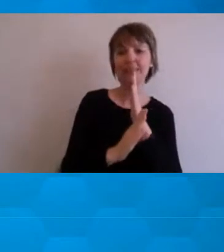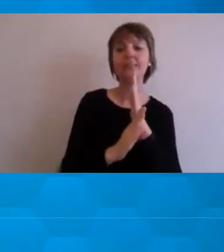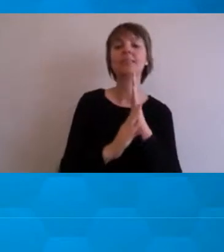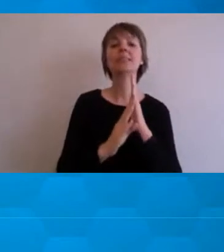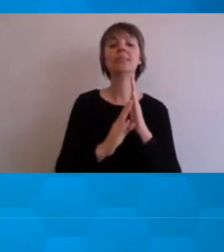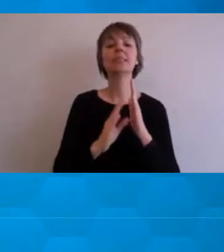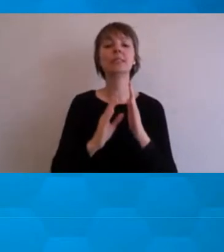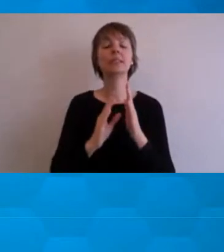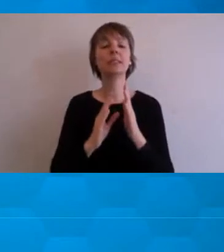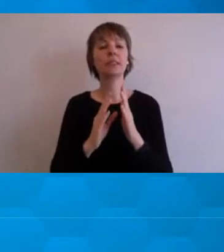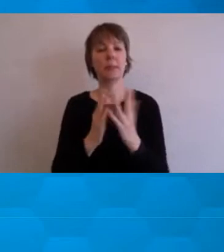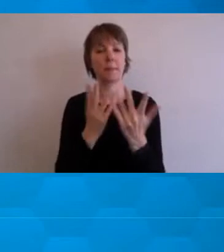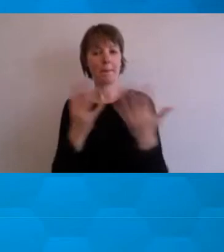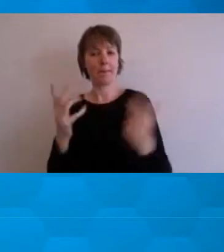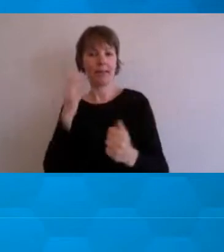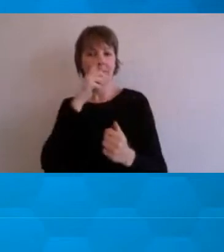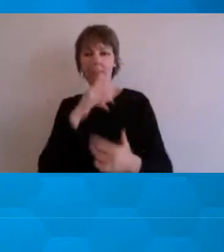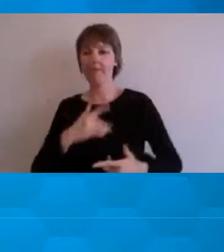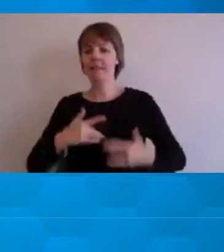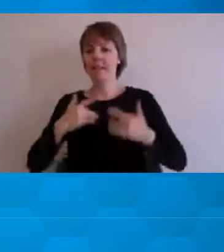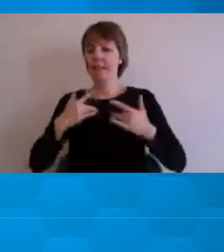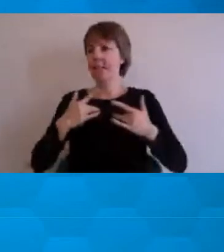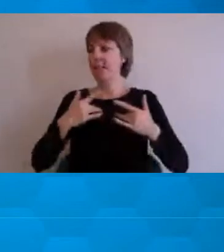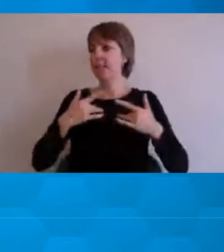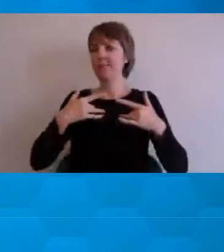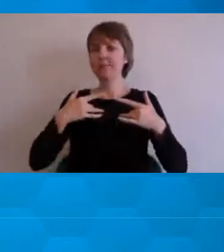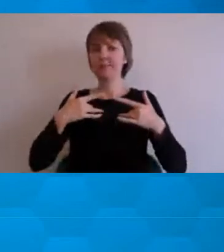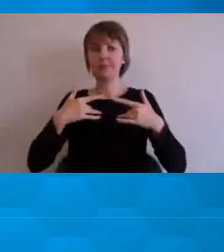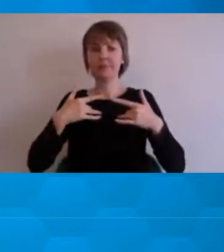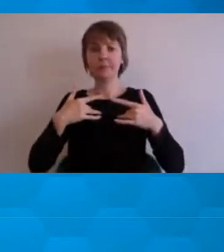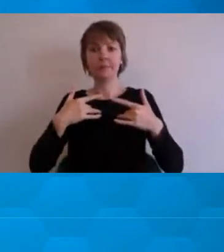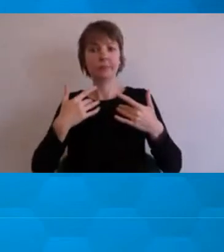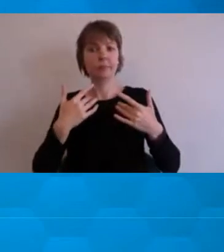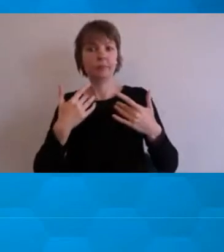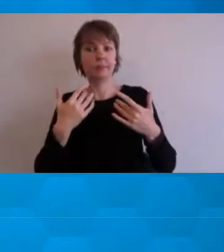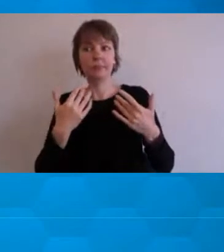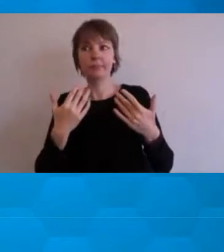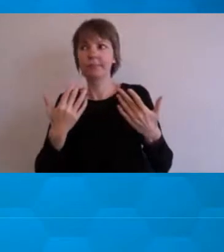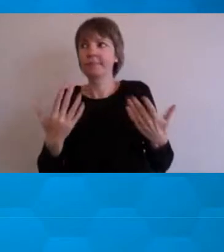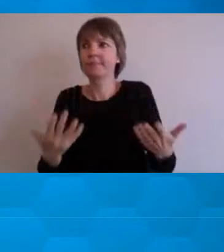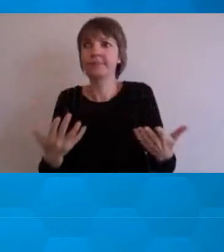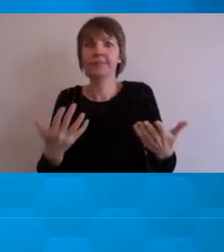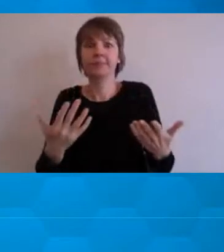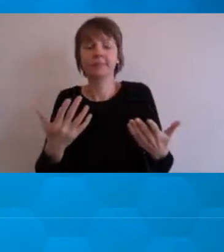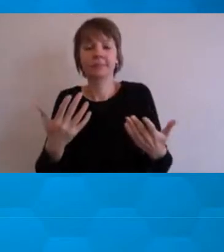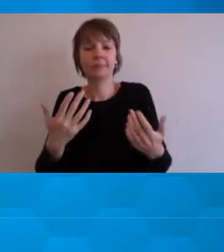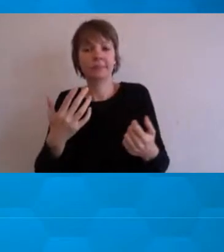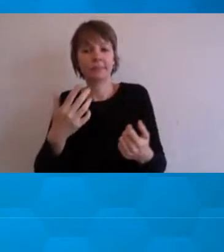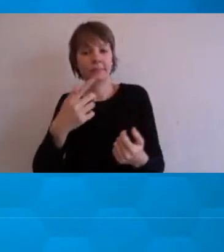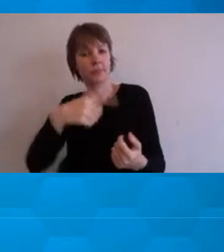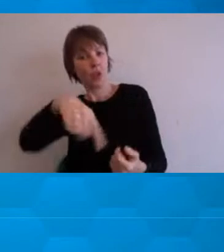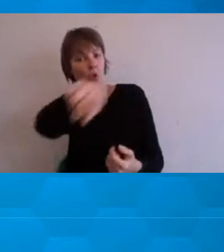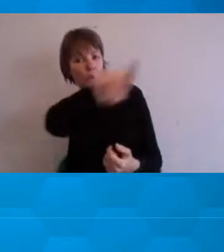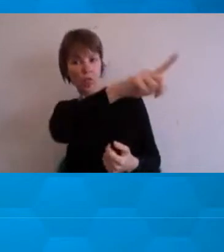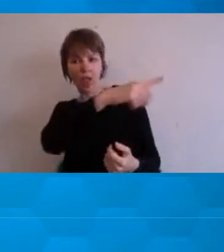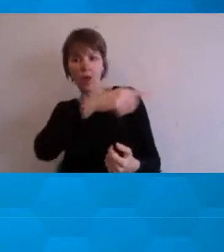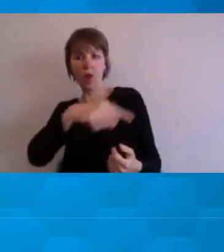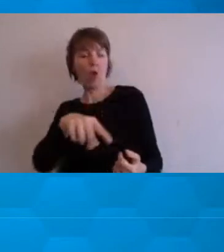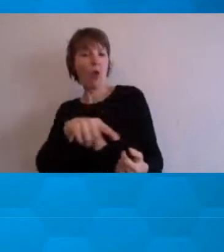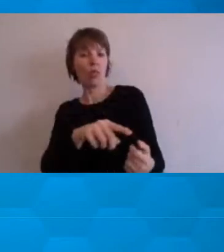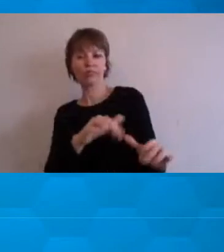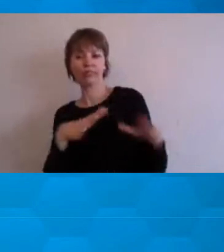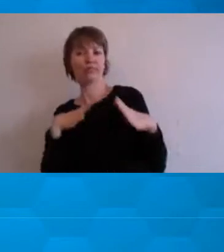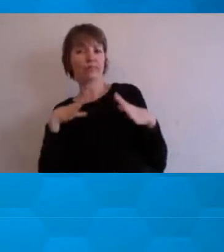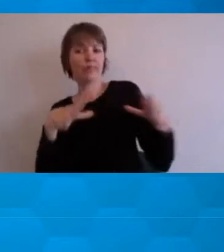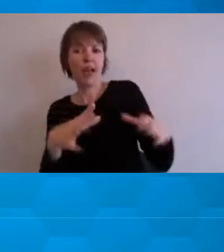lot of people have. This is the sense that you get just from so many students to say, everybody got everything together, and I'm the only one